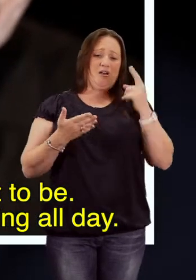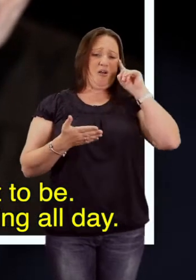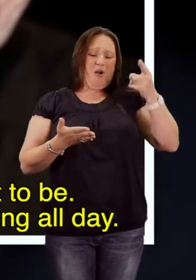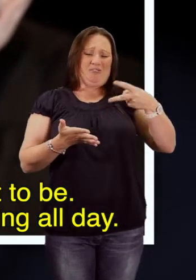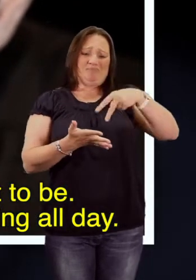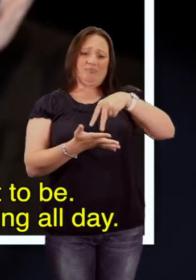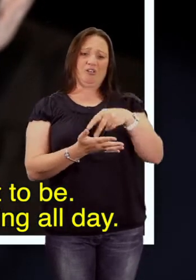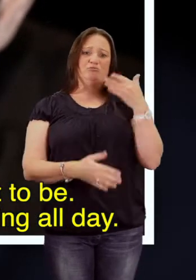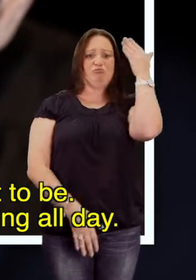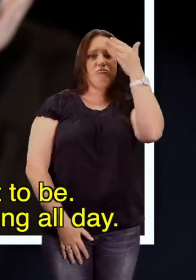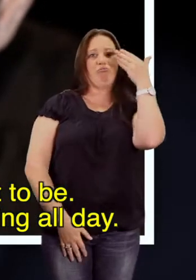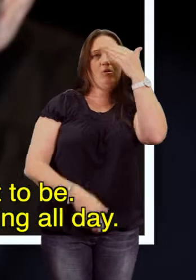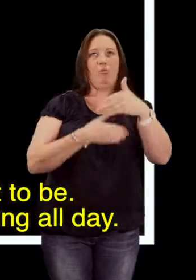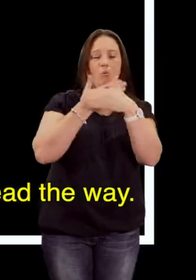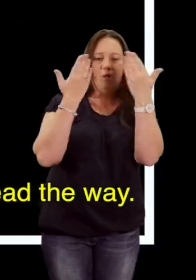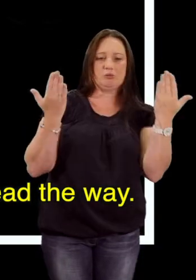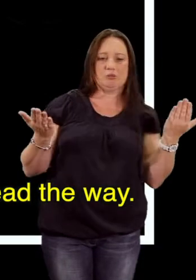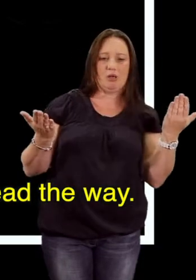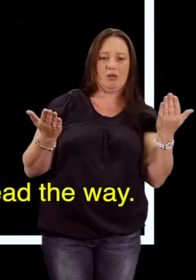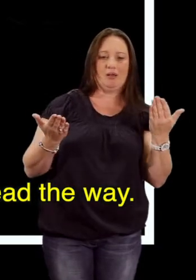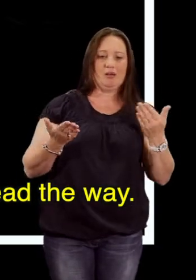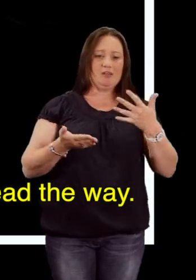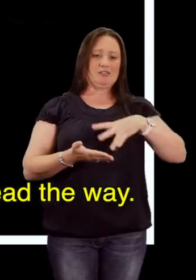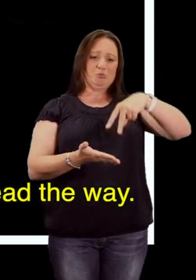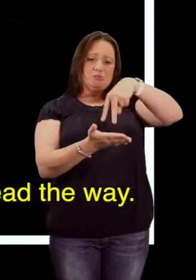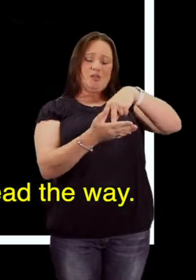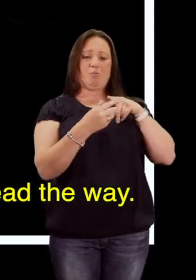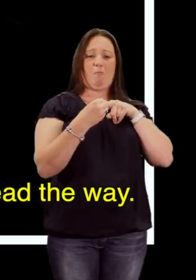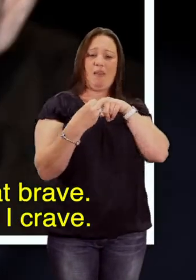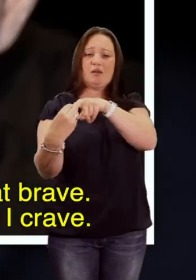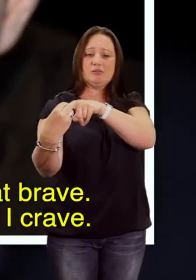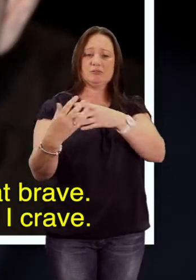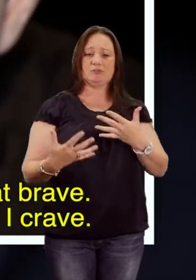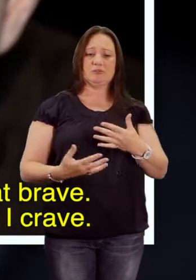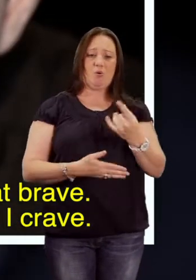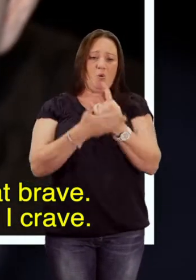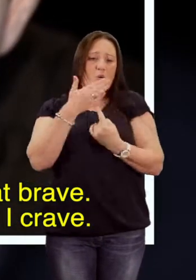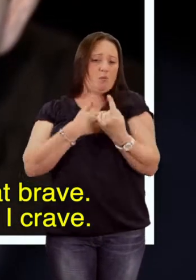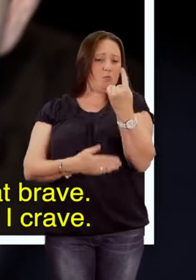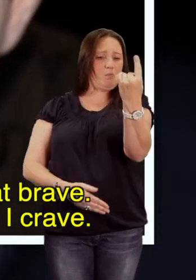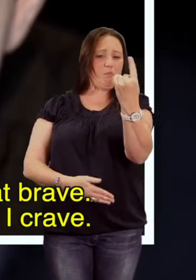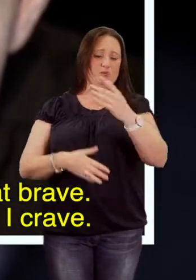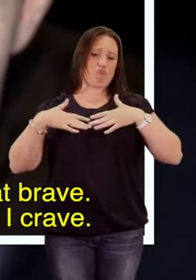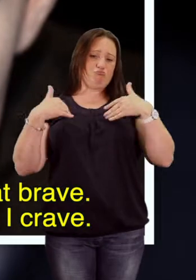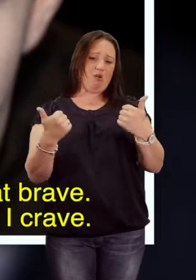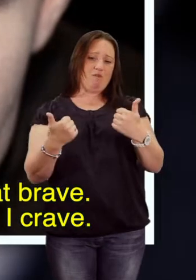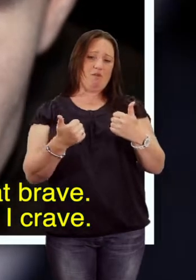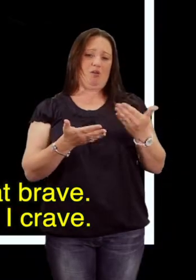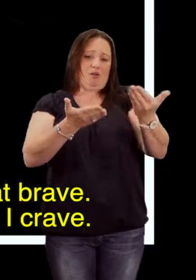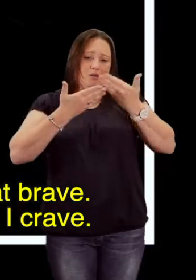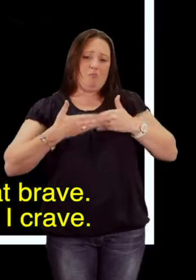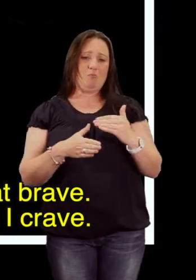can't just start here dreaming all day. So I need to stand up and lead the way. It only takes someone to be that